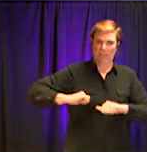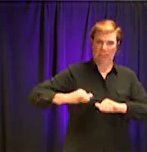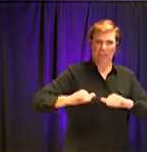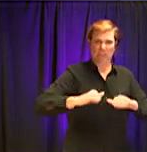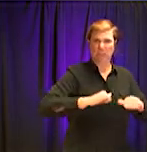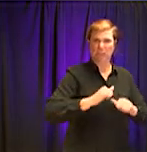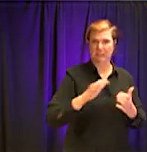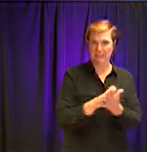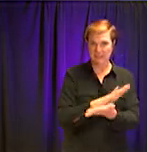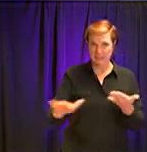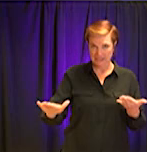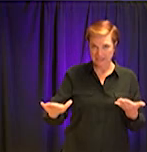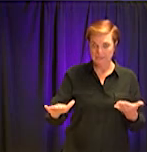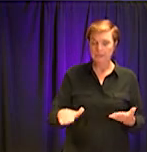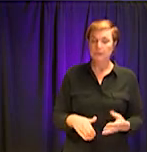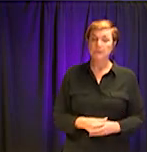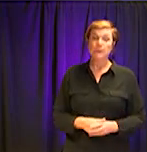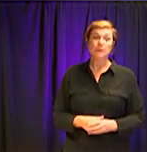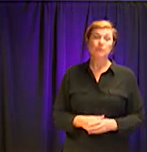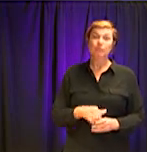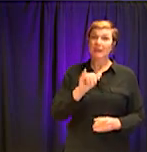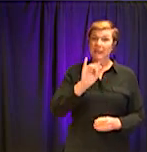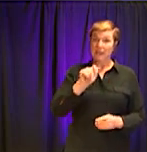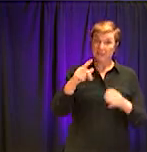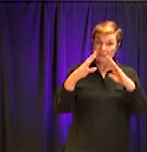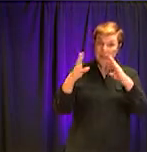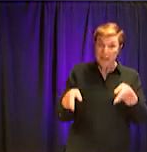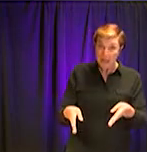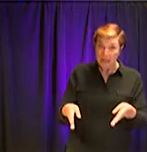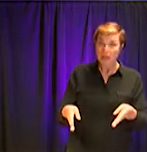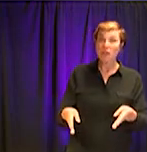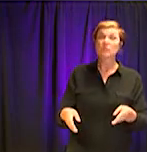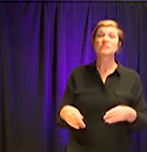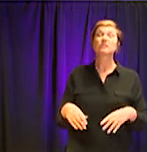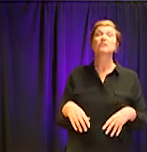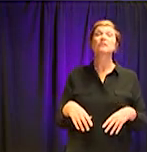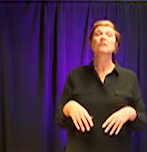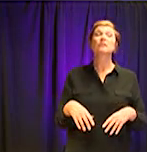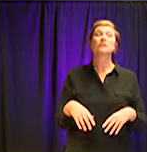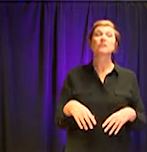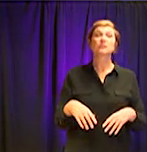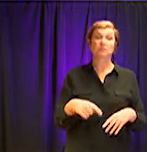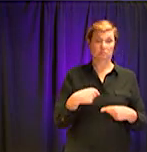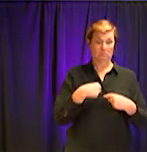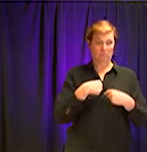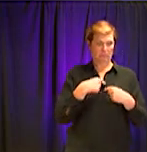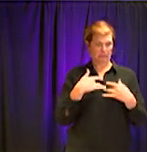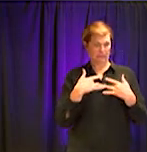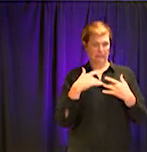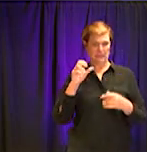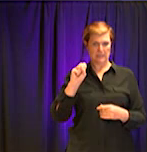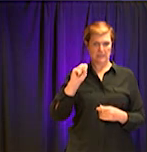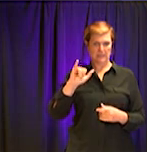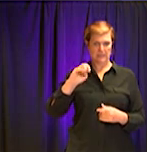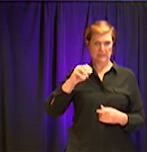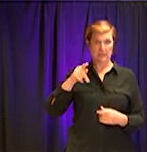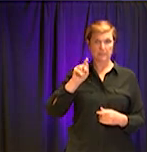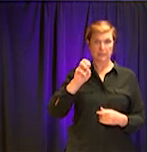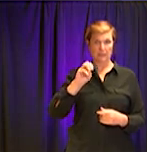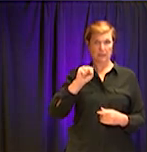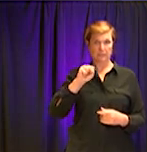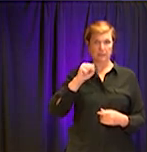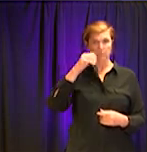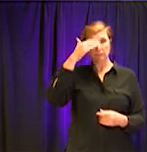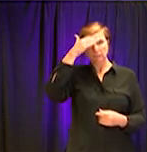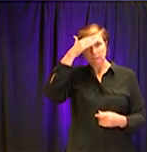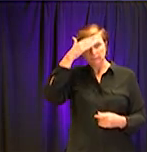in a household where you are symptomatic and the rest of your family is lucky enough to not be symptomatic, that's definitely when your mask comes in, your face mask, so that